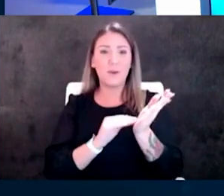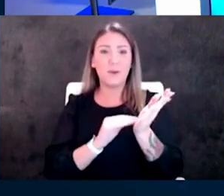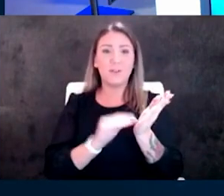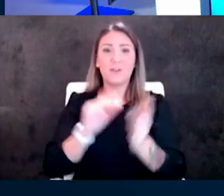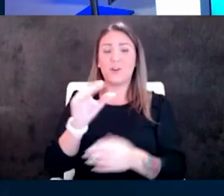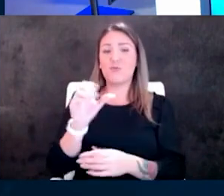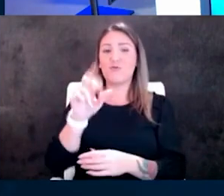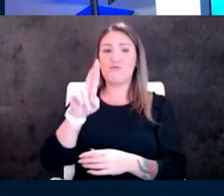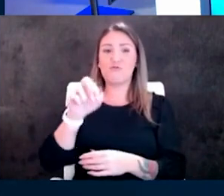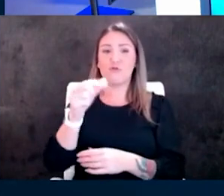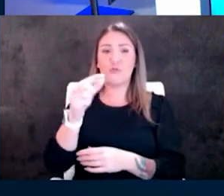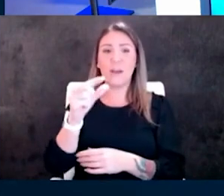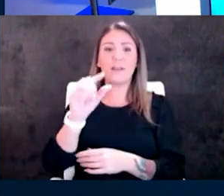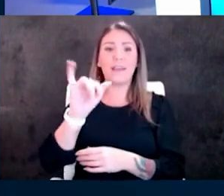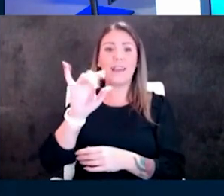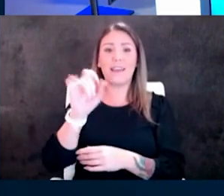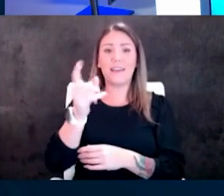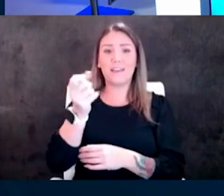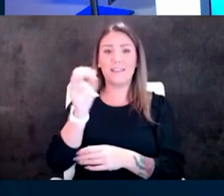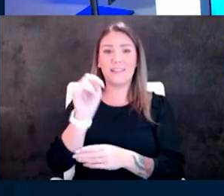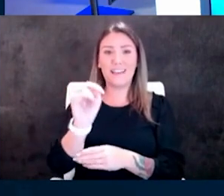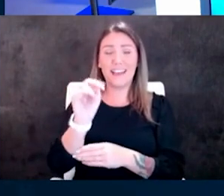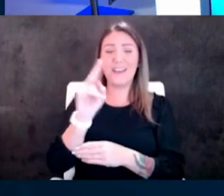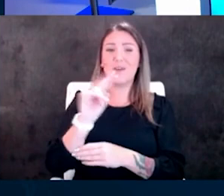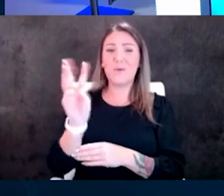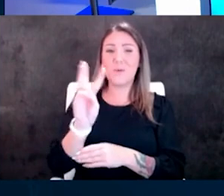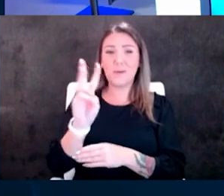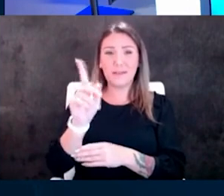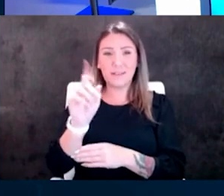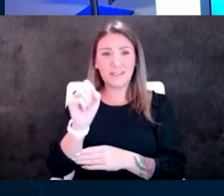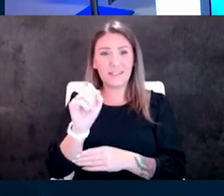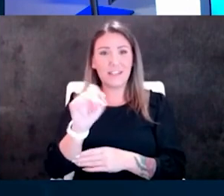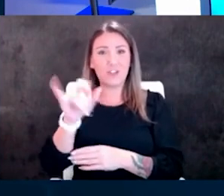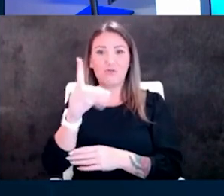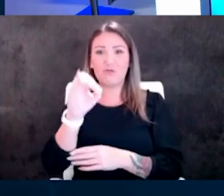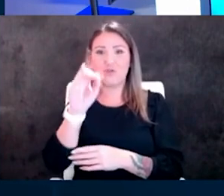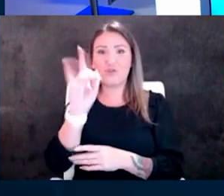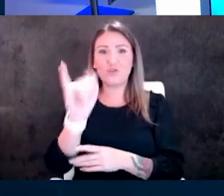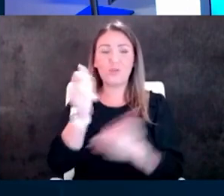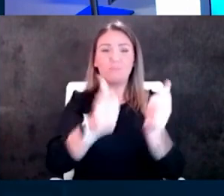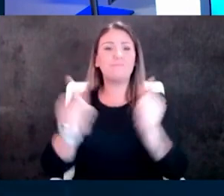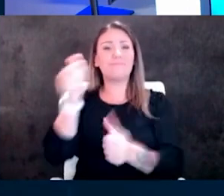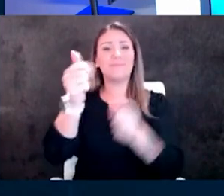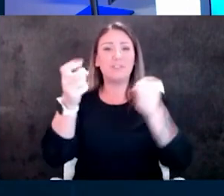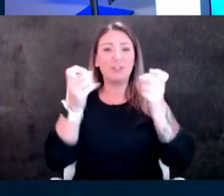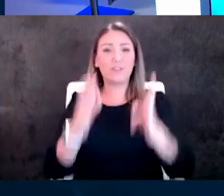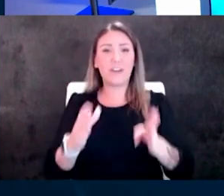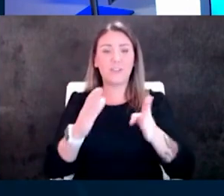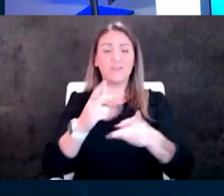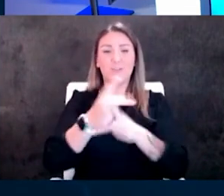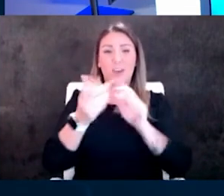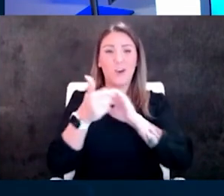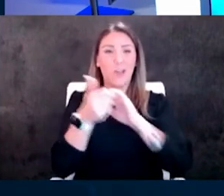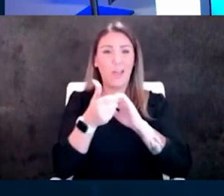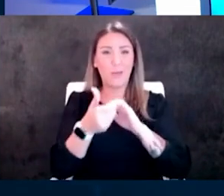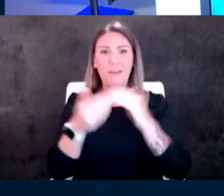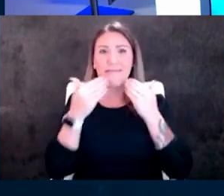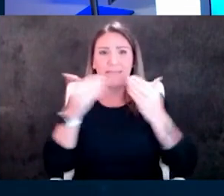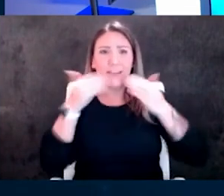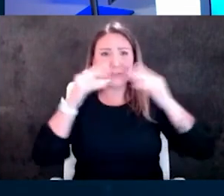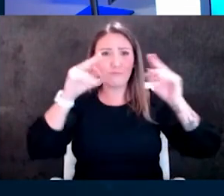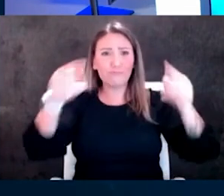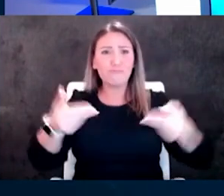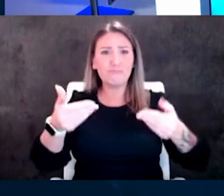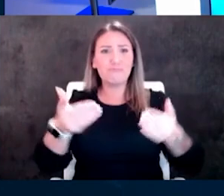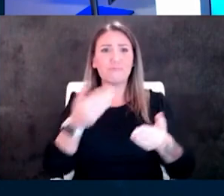Beloit Kansas and Jody Schmidt is executive director of our care collaborative thank you all for joining us today so what's vaccine uptake out there in your